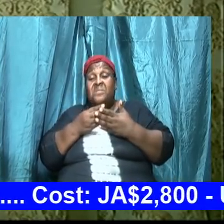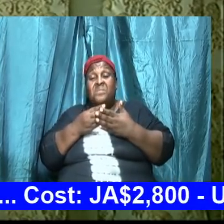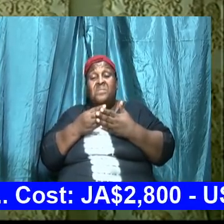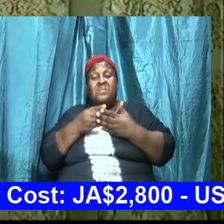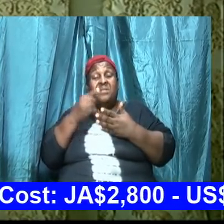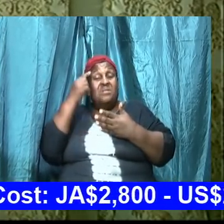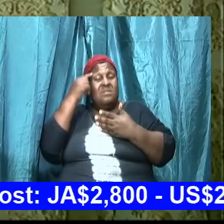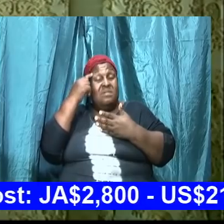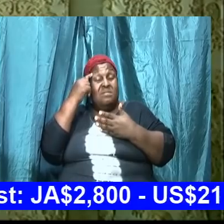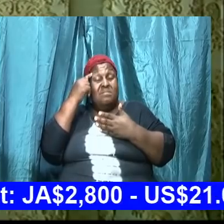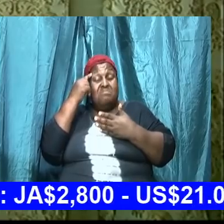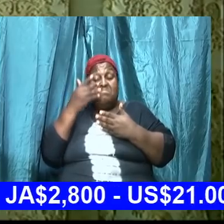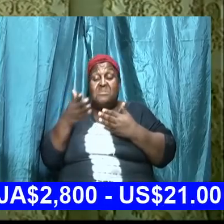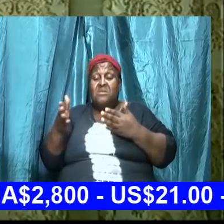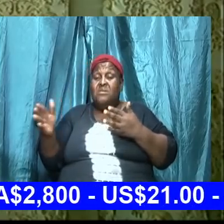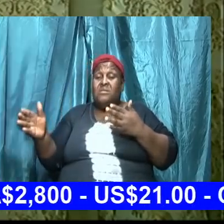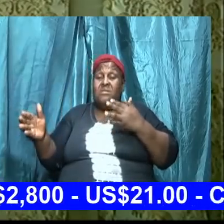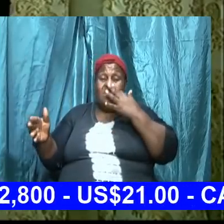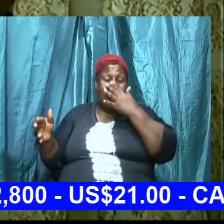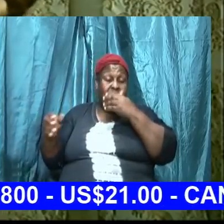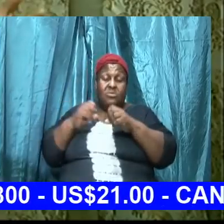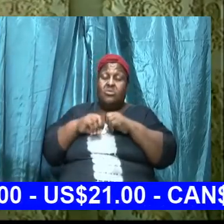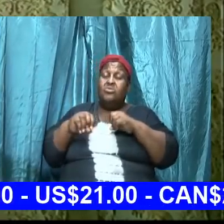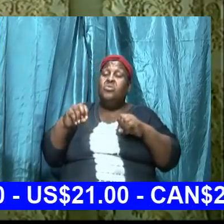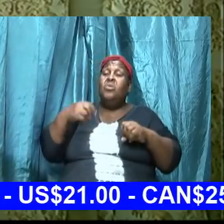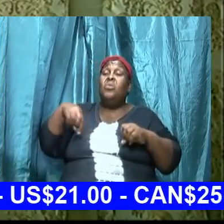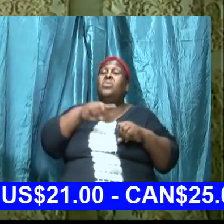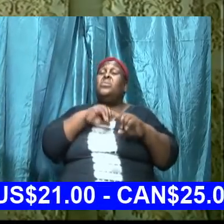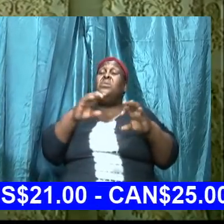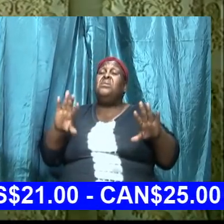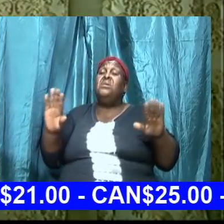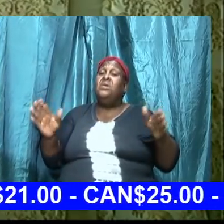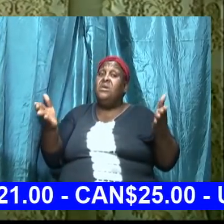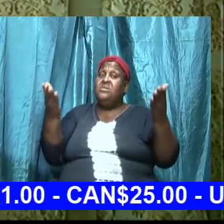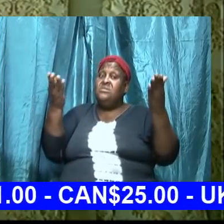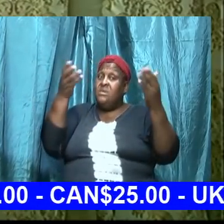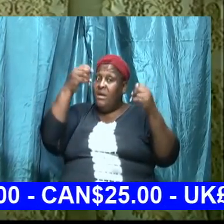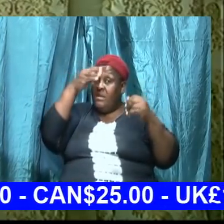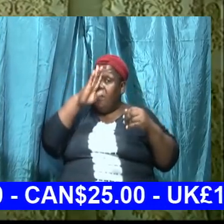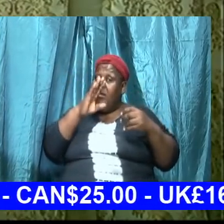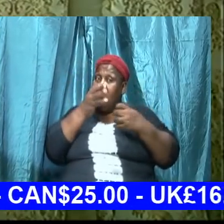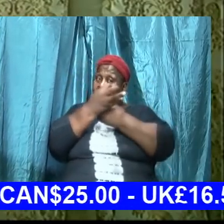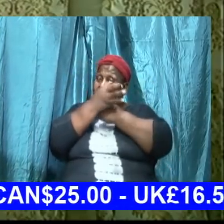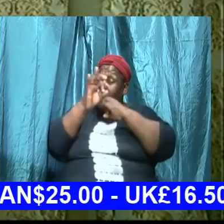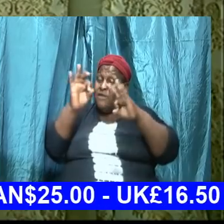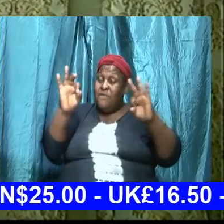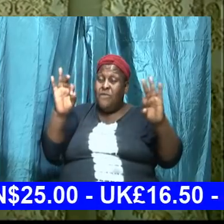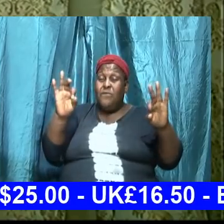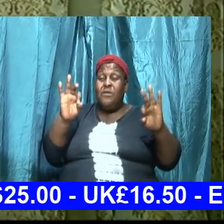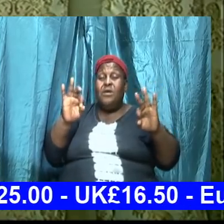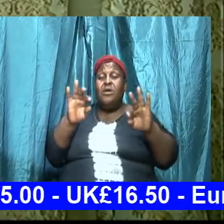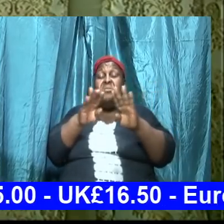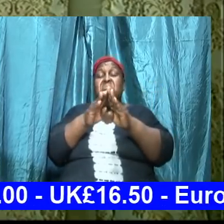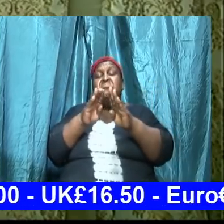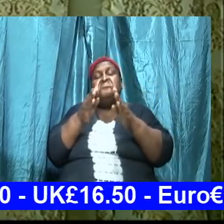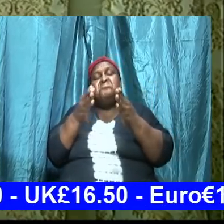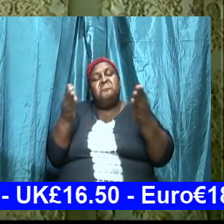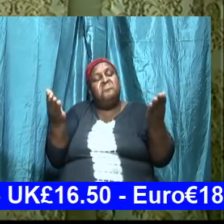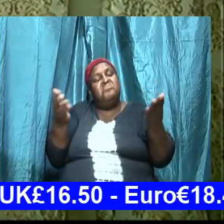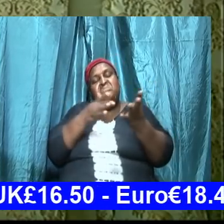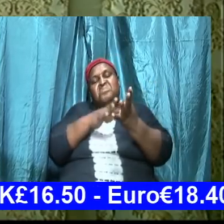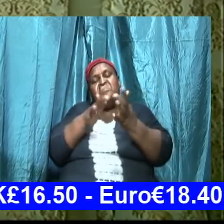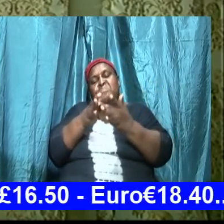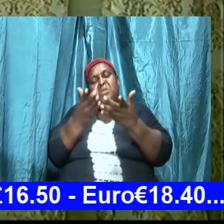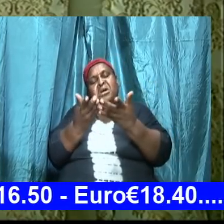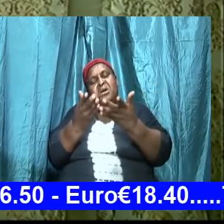think on these things so that we can exalt God and we can be free to open the book and to get into the word and